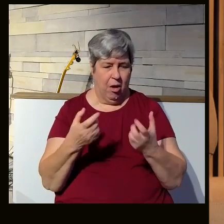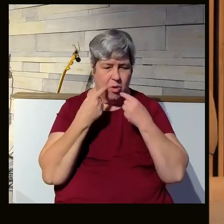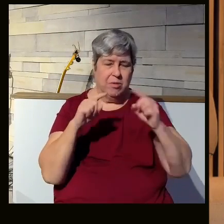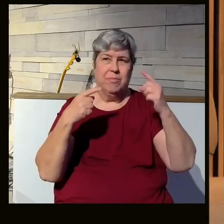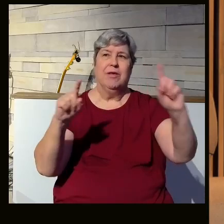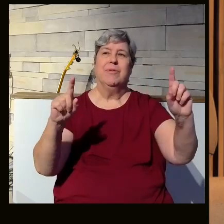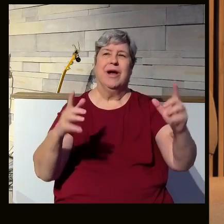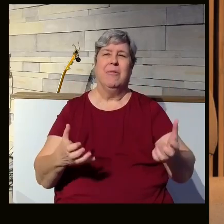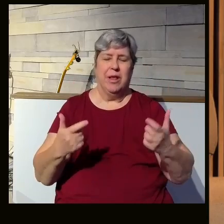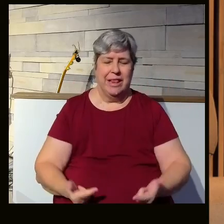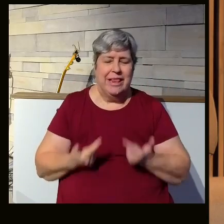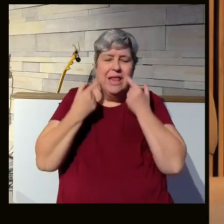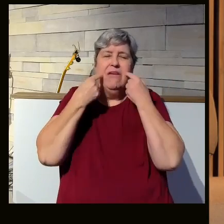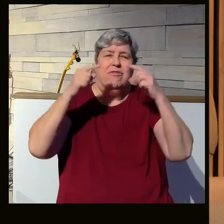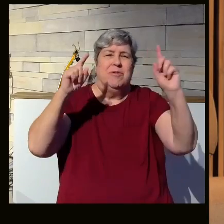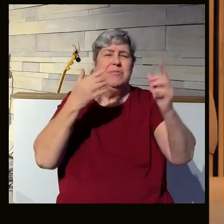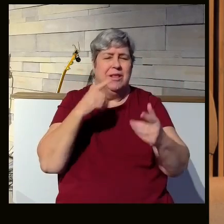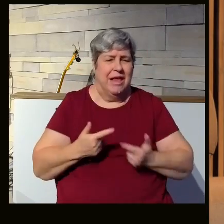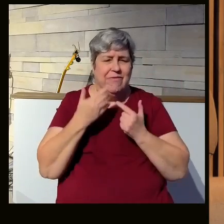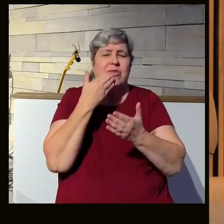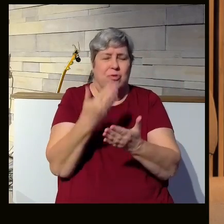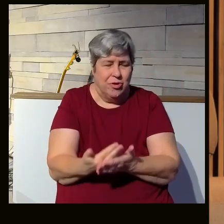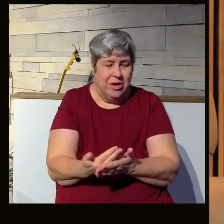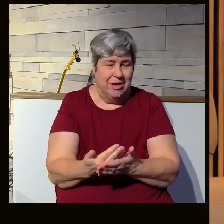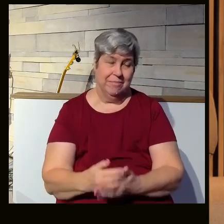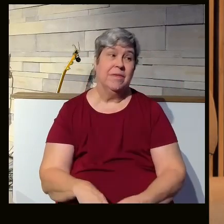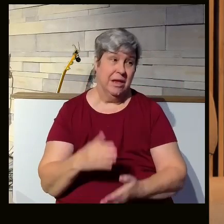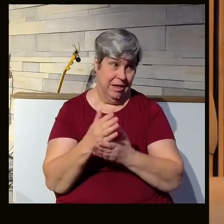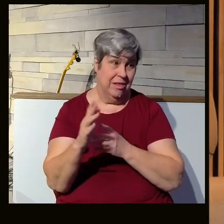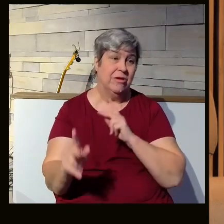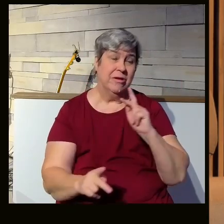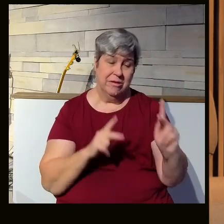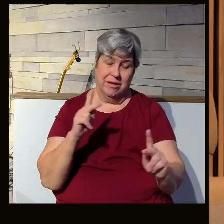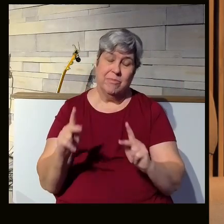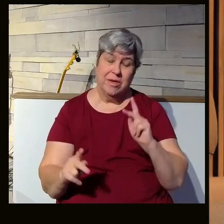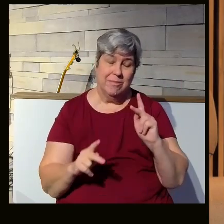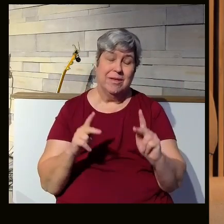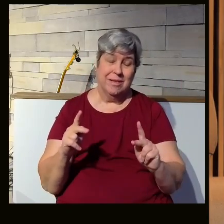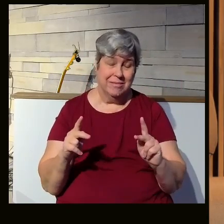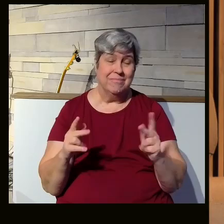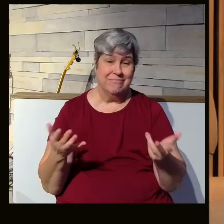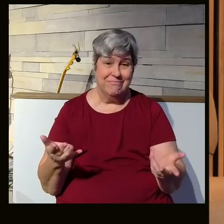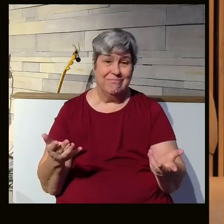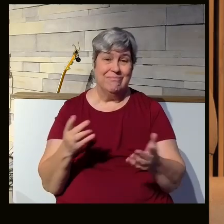And I want life to prosper, folks. It's good. And there are some folks, there are some folks,